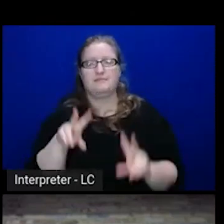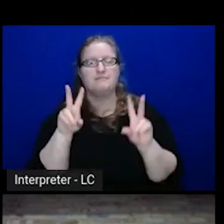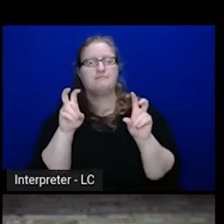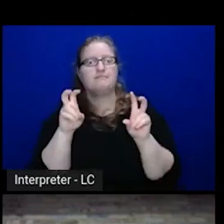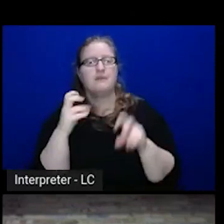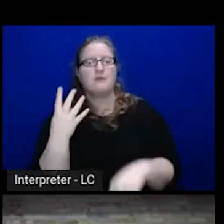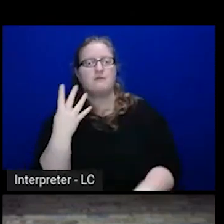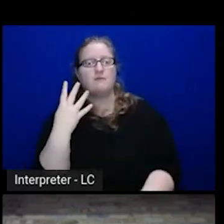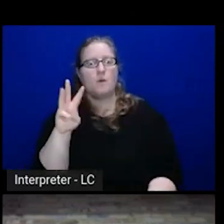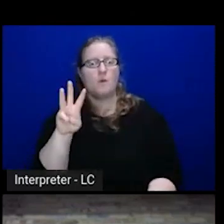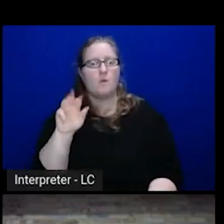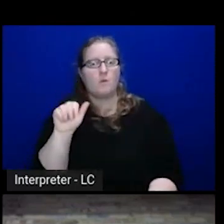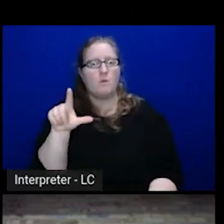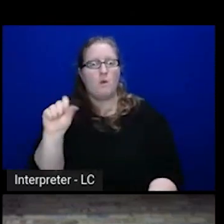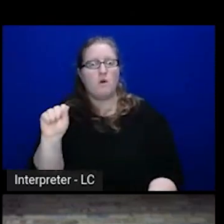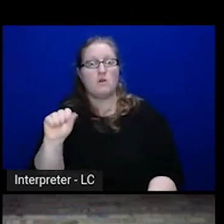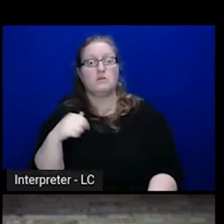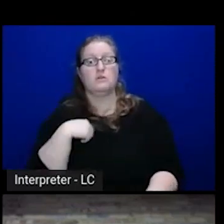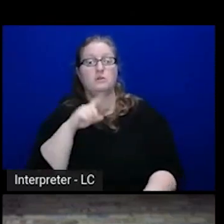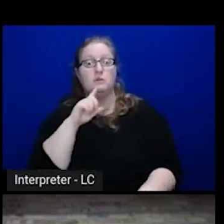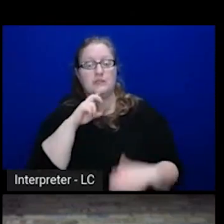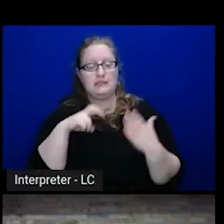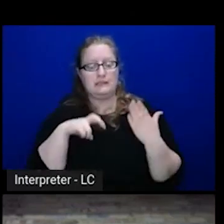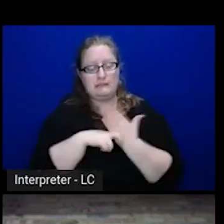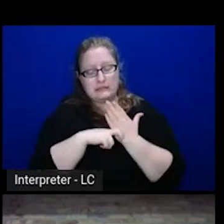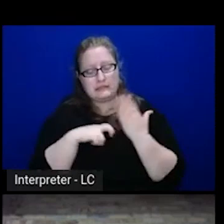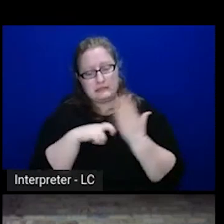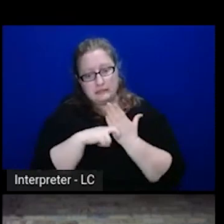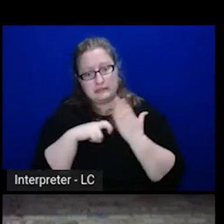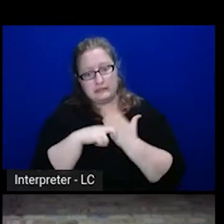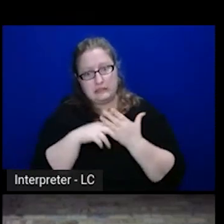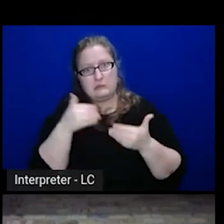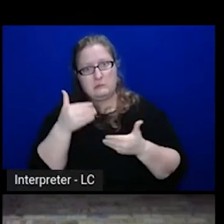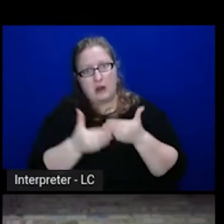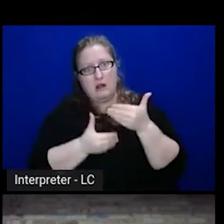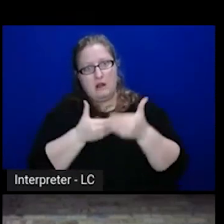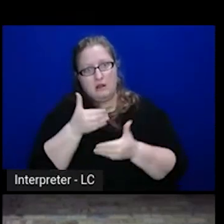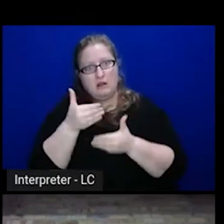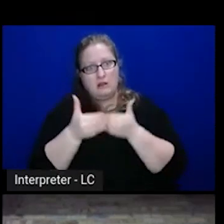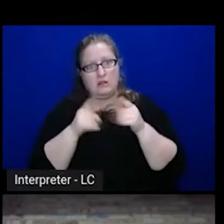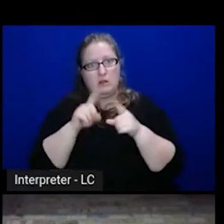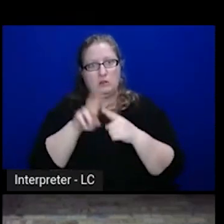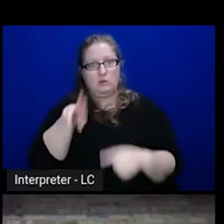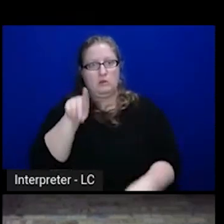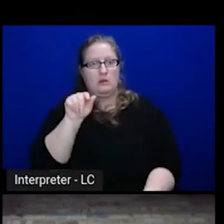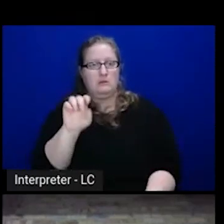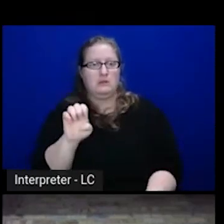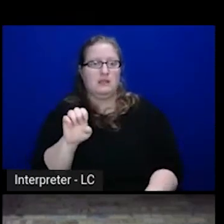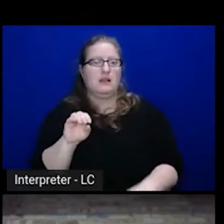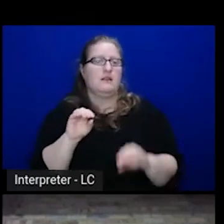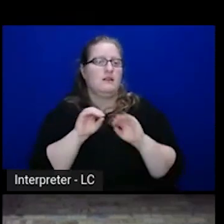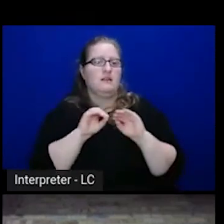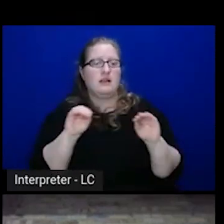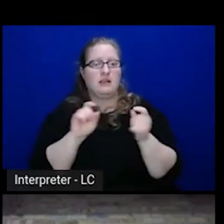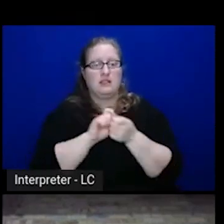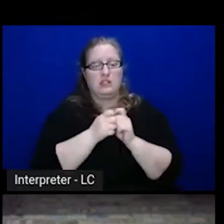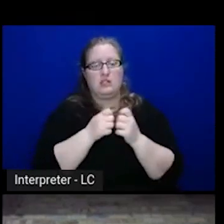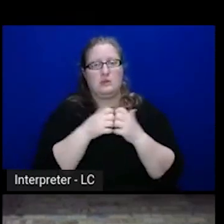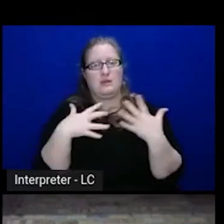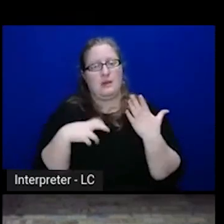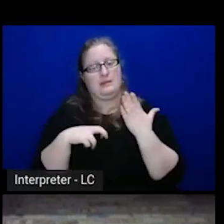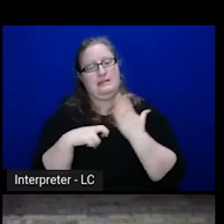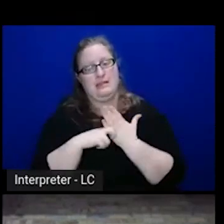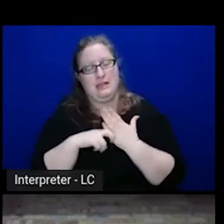We had very ticket process-driven ways of updating things. Nothing would change our network without a ticket, without a change process.